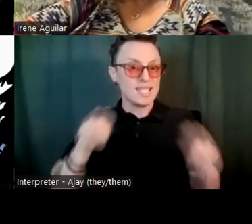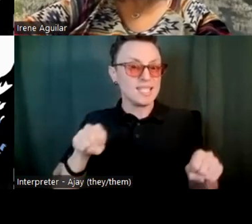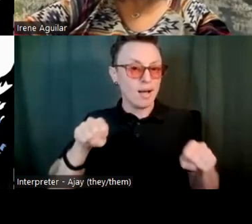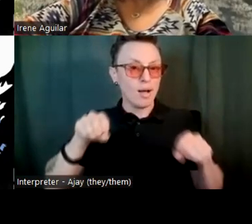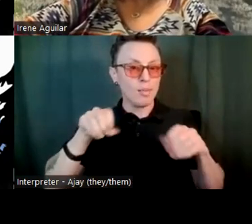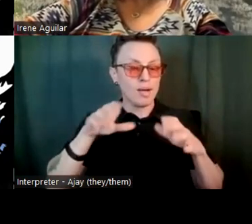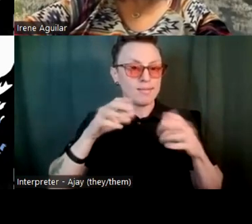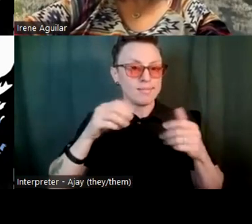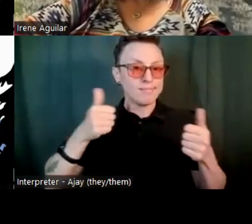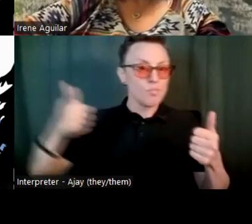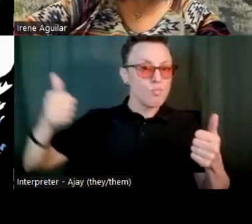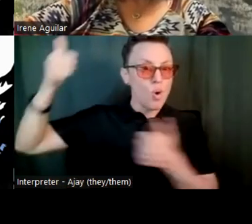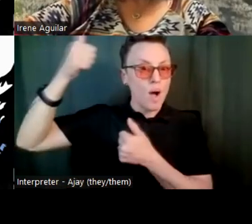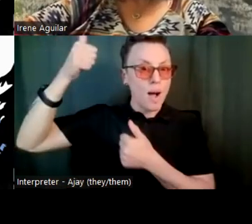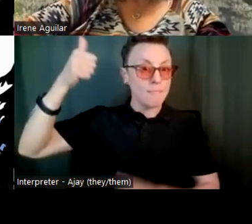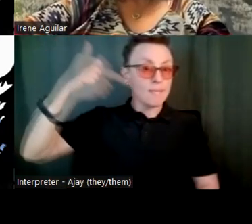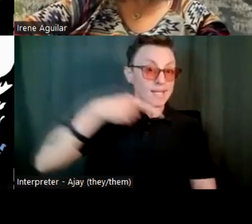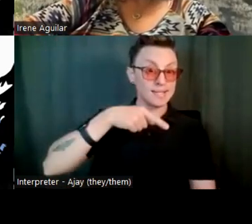the issues addressed.